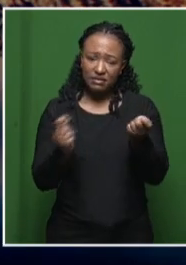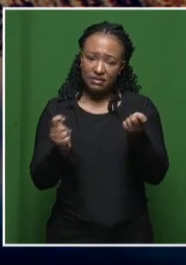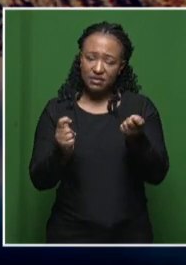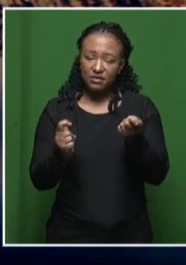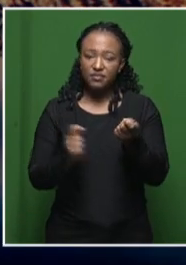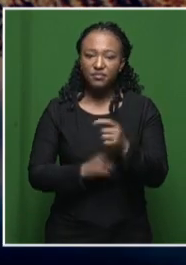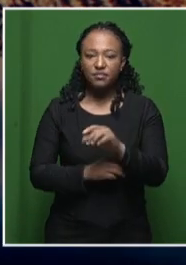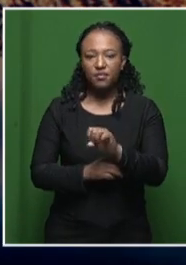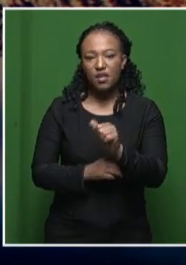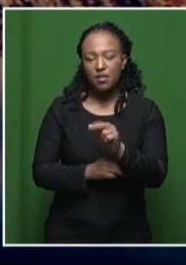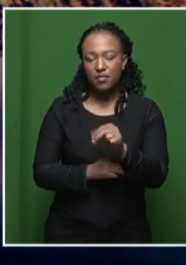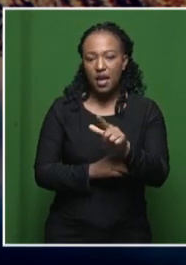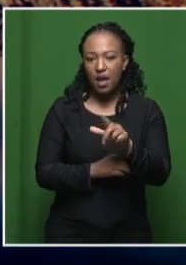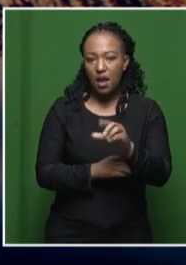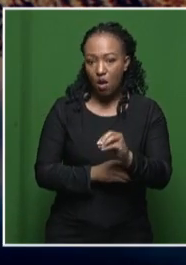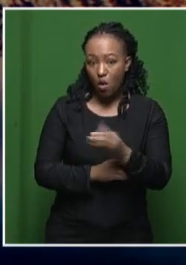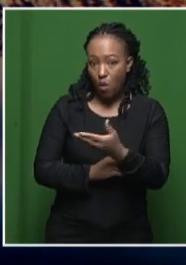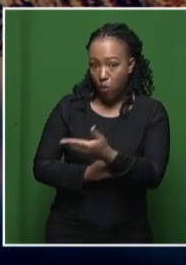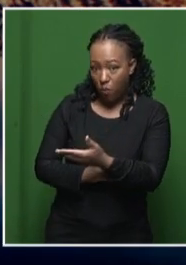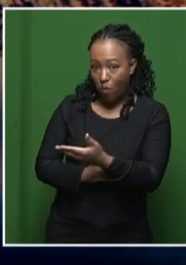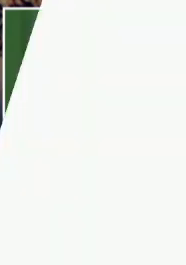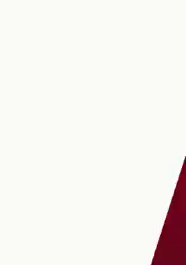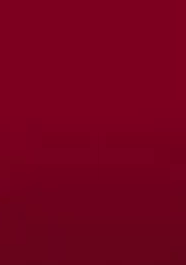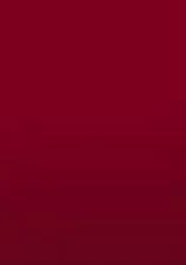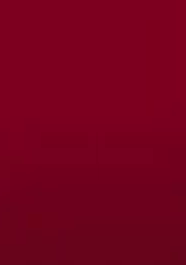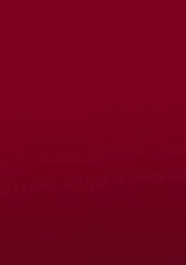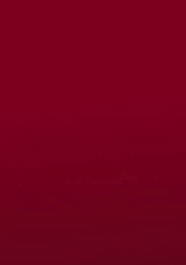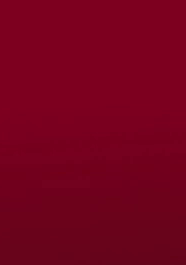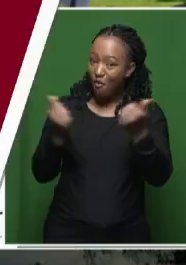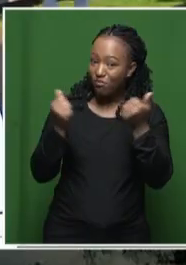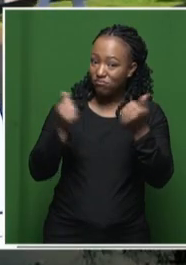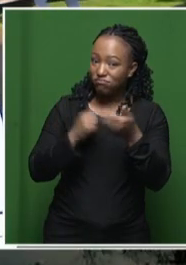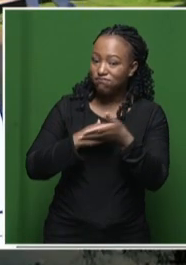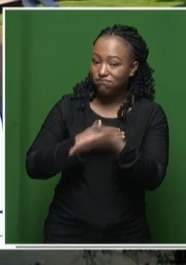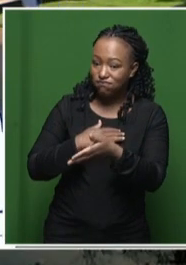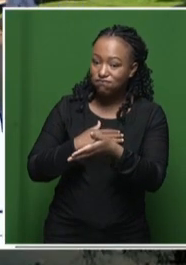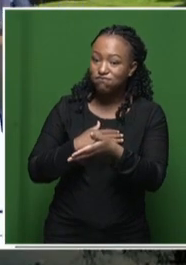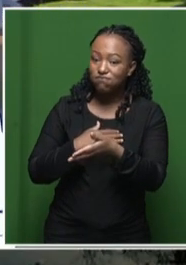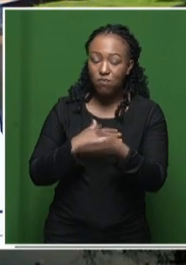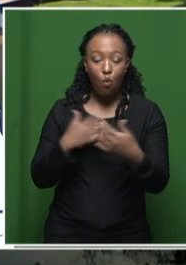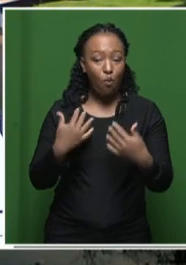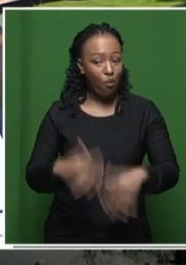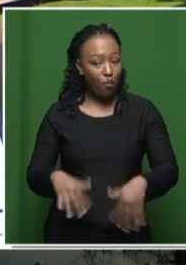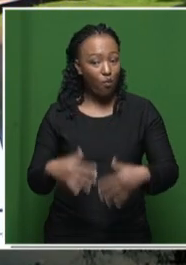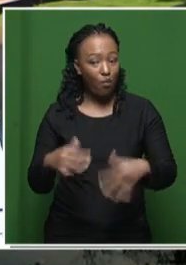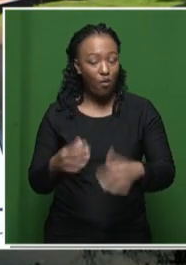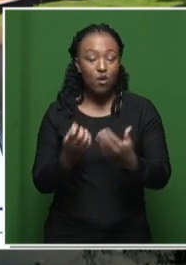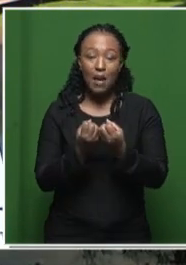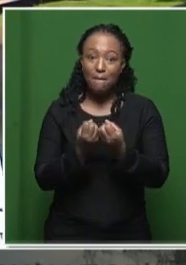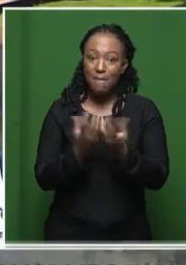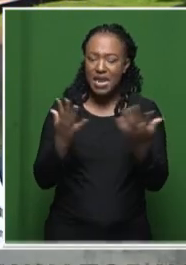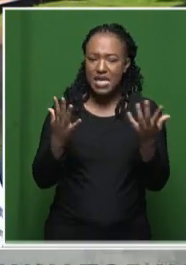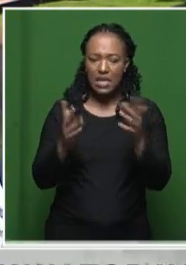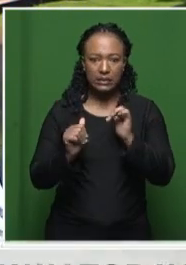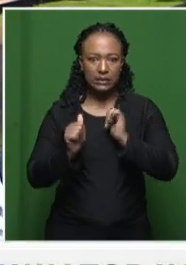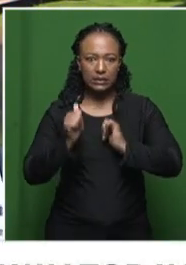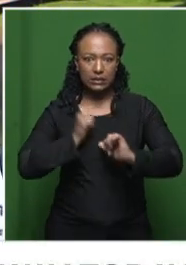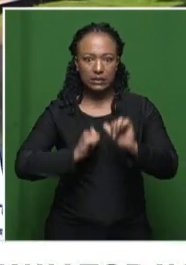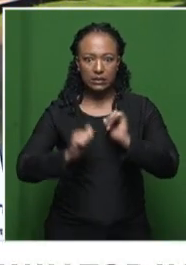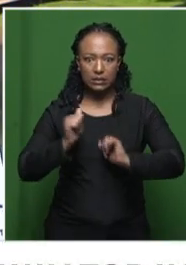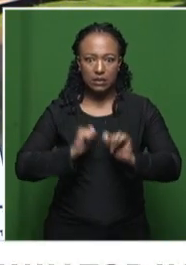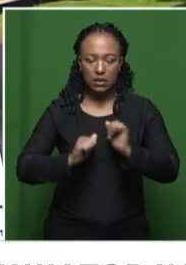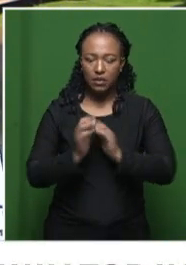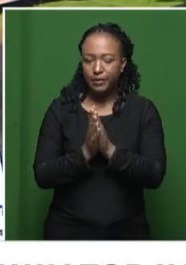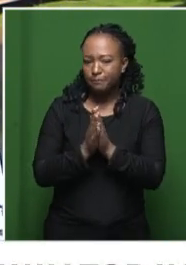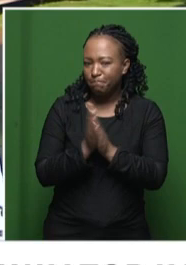there. He's covering this all for us. Samkele, already there are so many things to look out for during this elective conference.